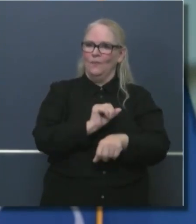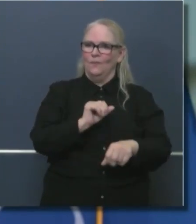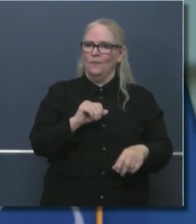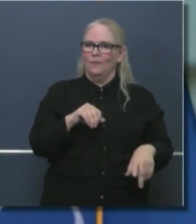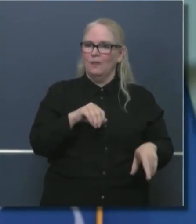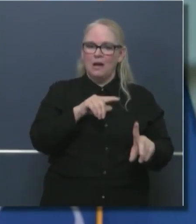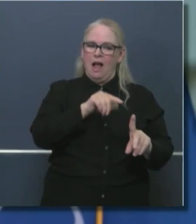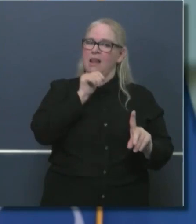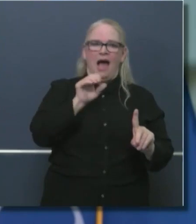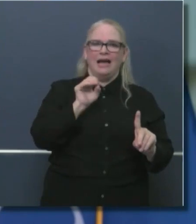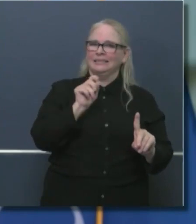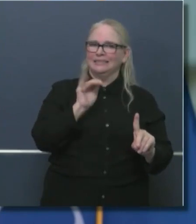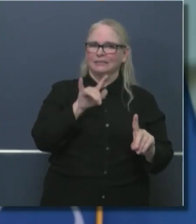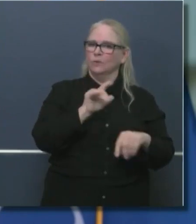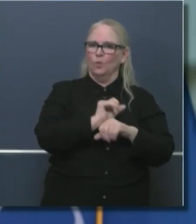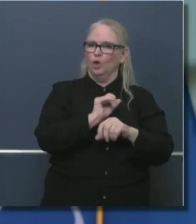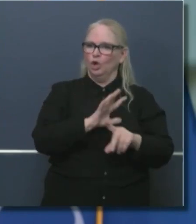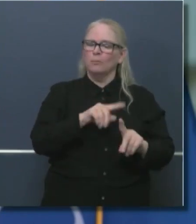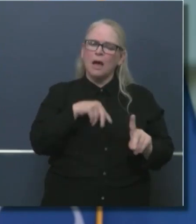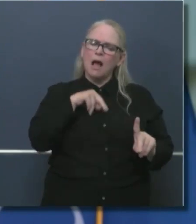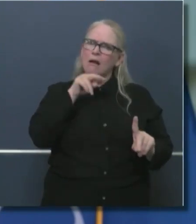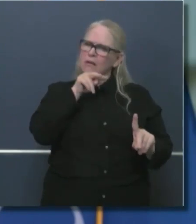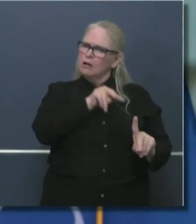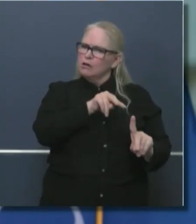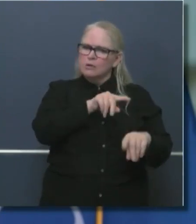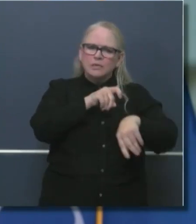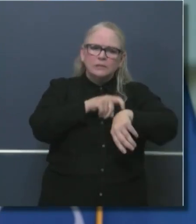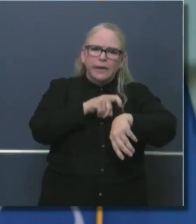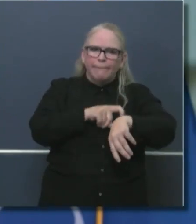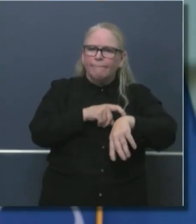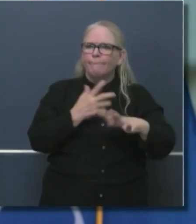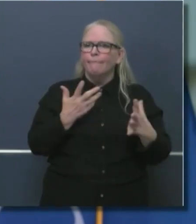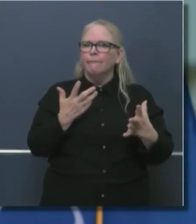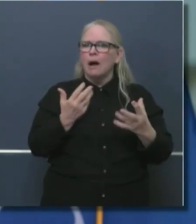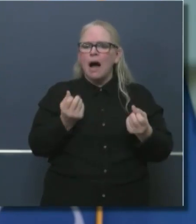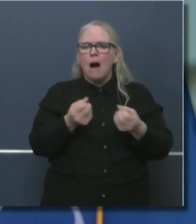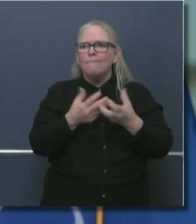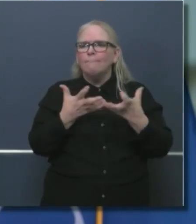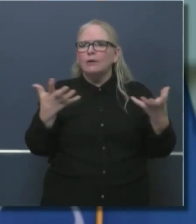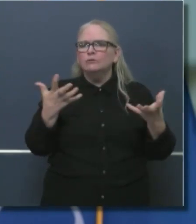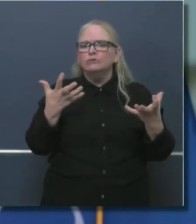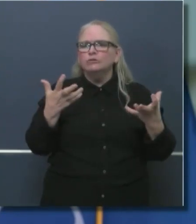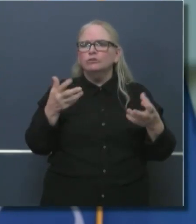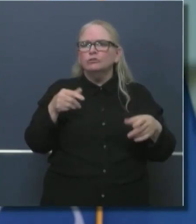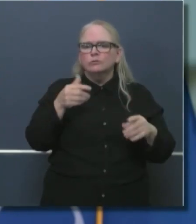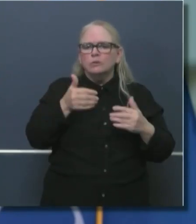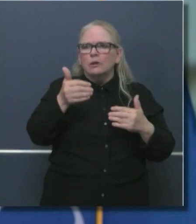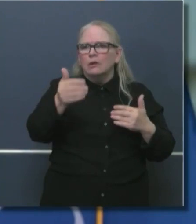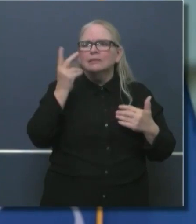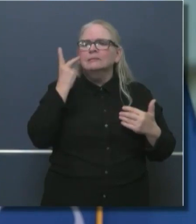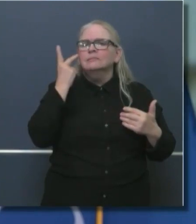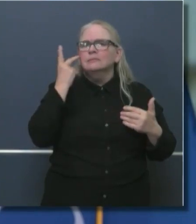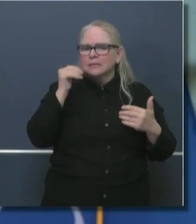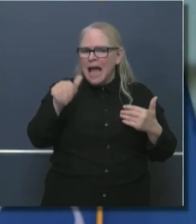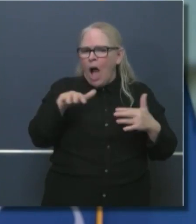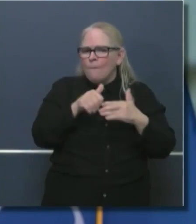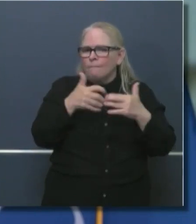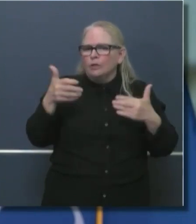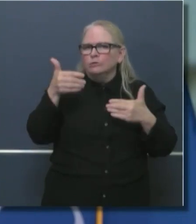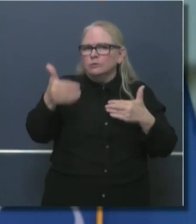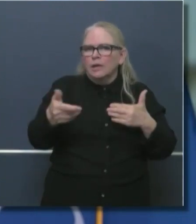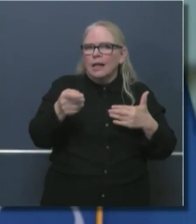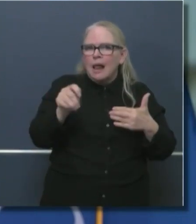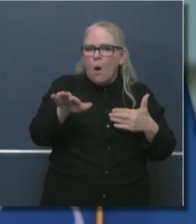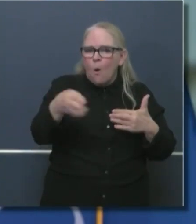and the time, as I say, and manner to which these businesses engage with customers and how that